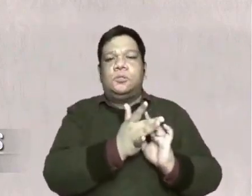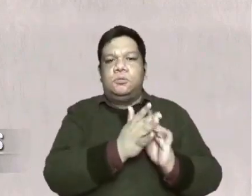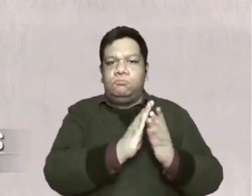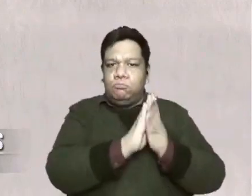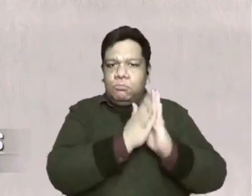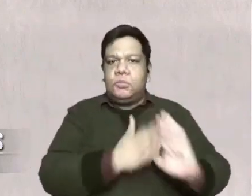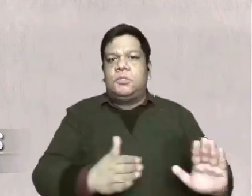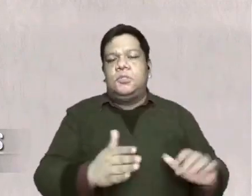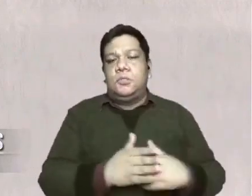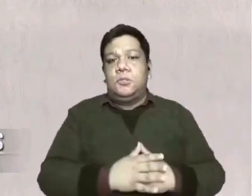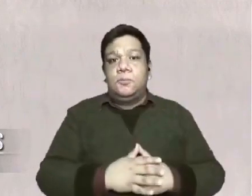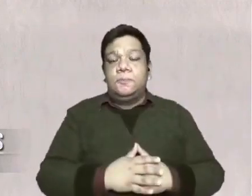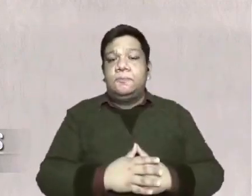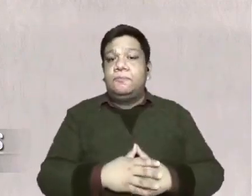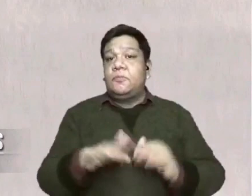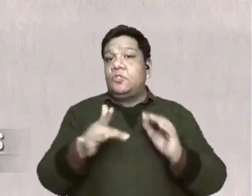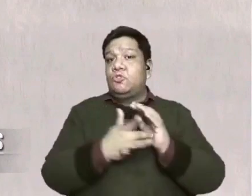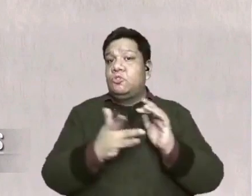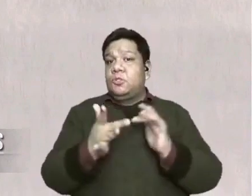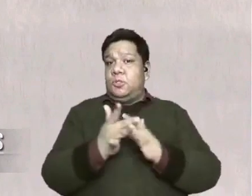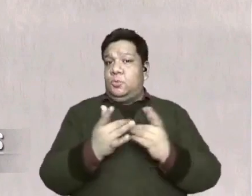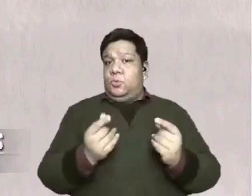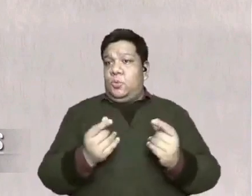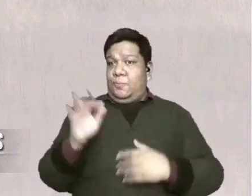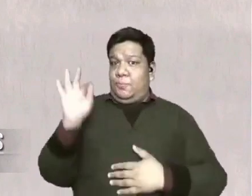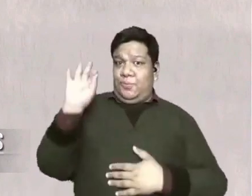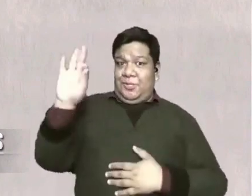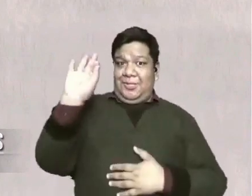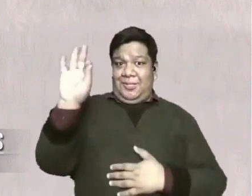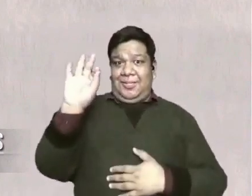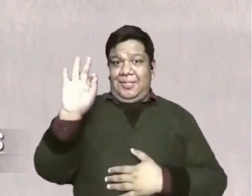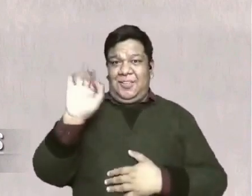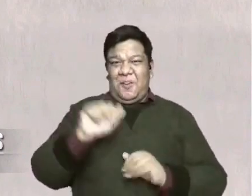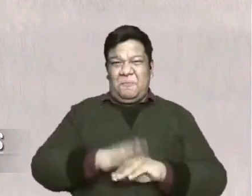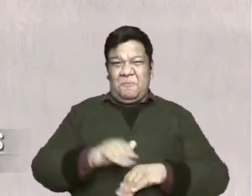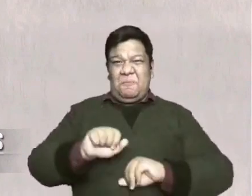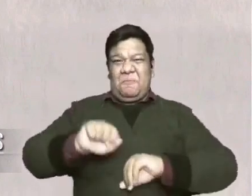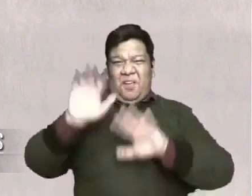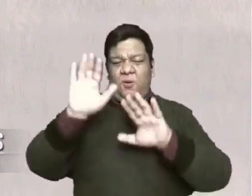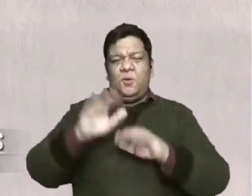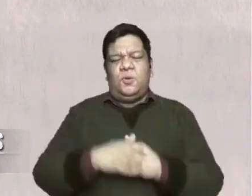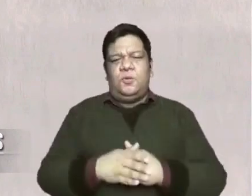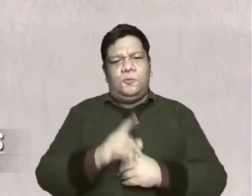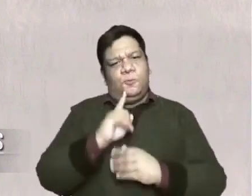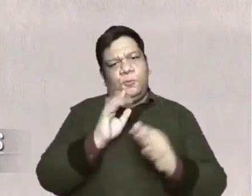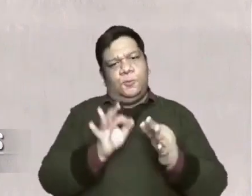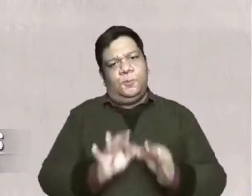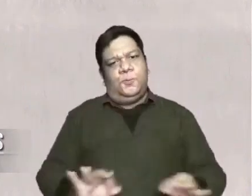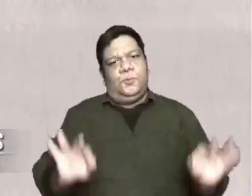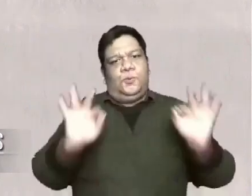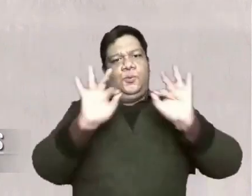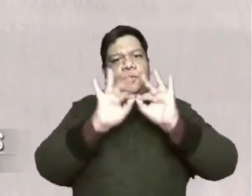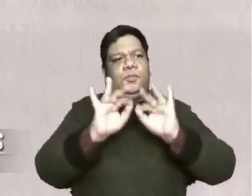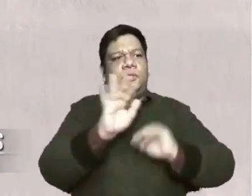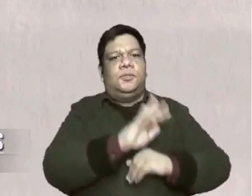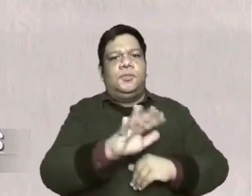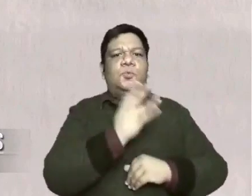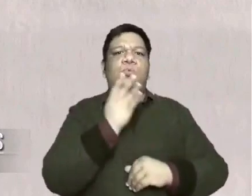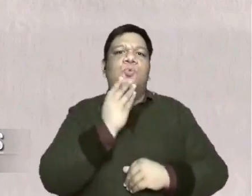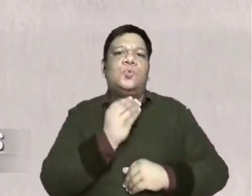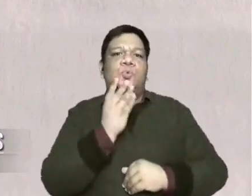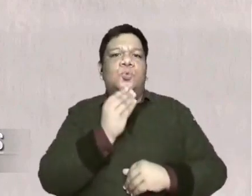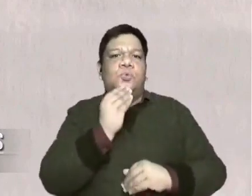When Jesus was preaching the Sermon on the Mount, this was a very relevant topic to the context of the Jewish